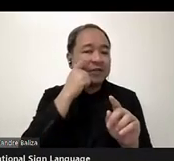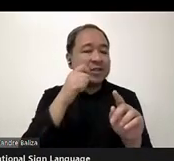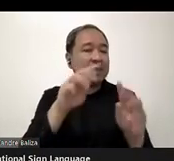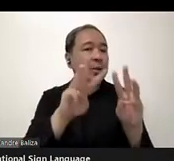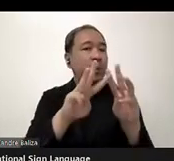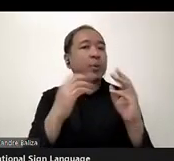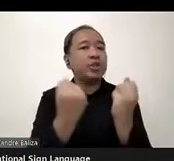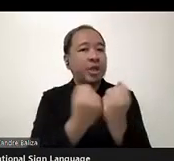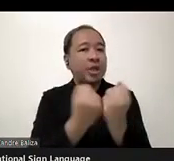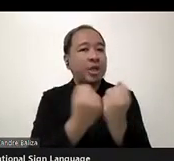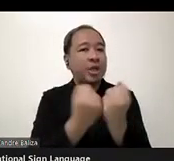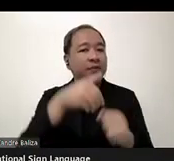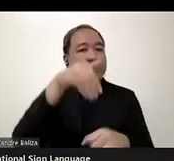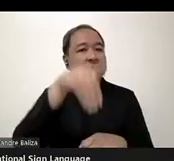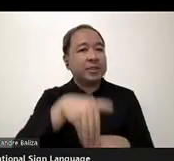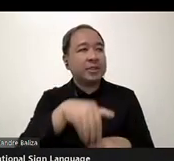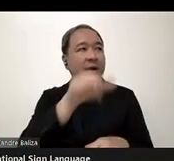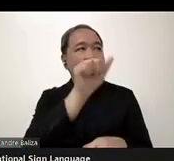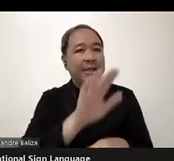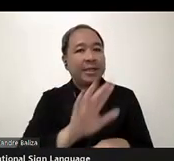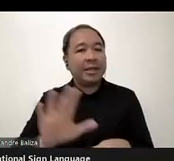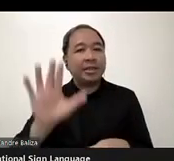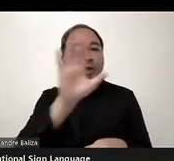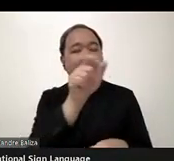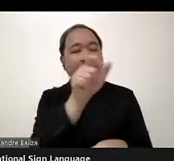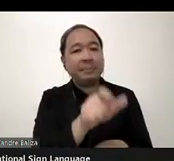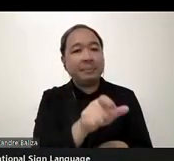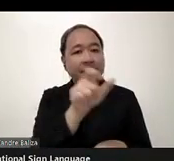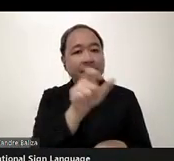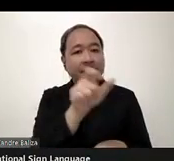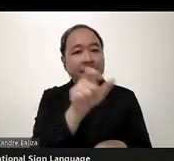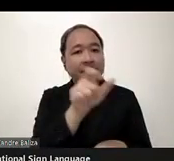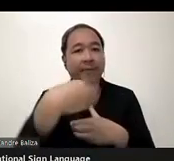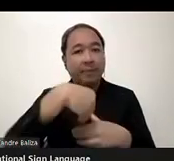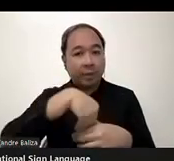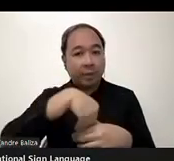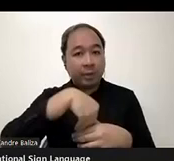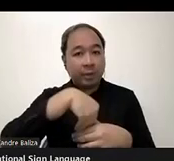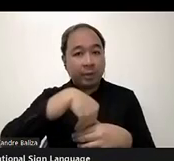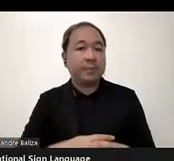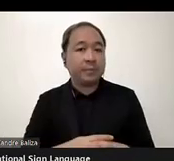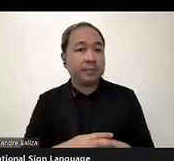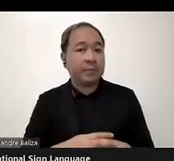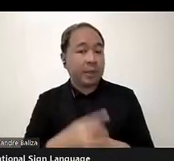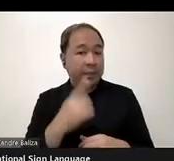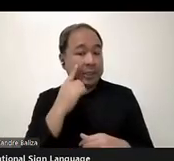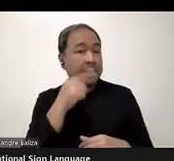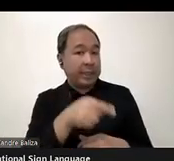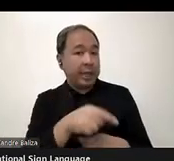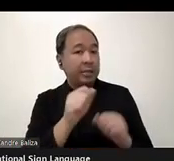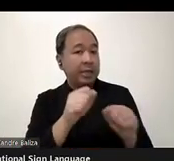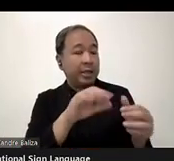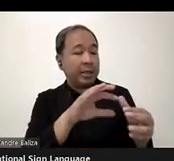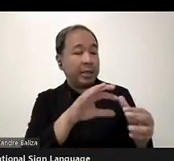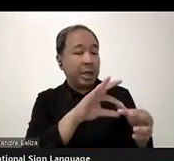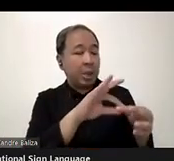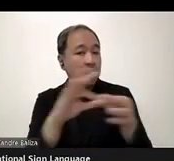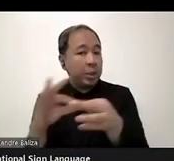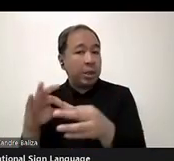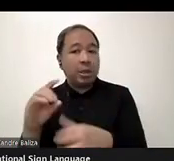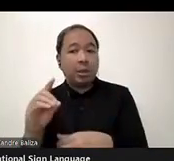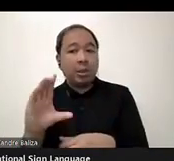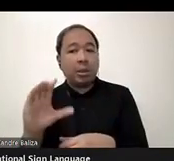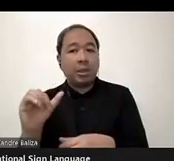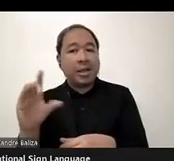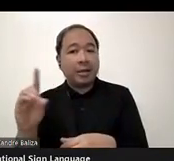participants. And I can see there could be a great link between DICAD and the Accessibility